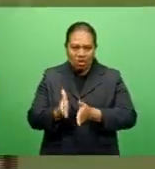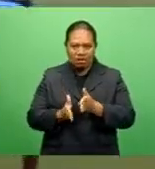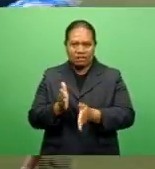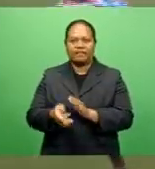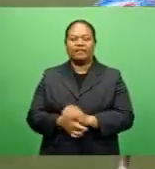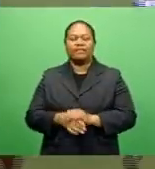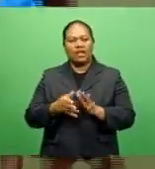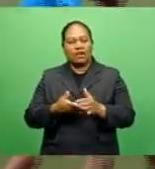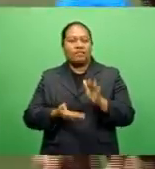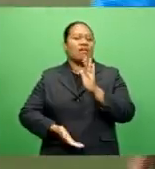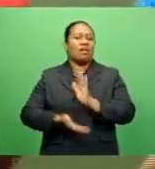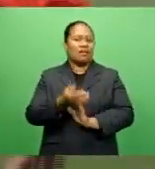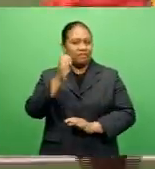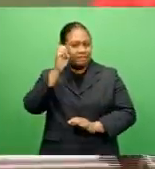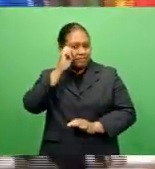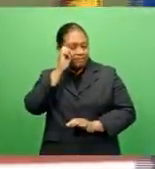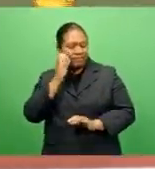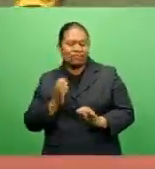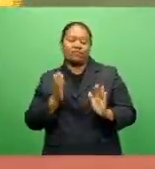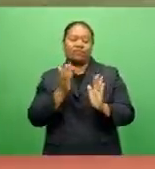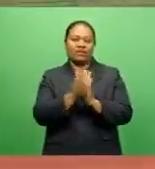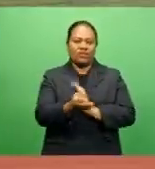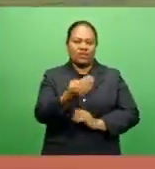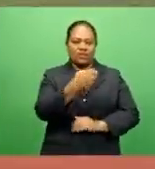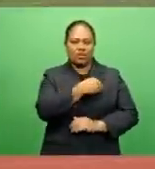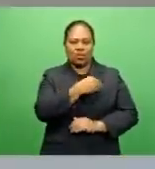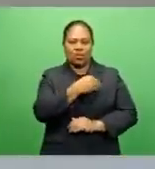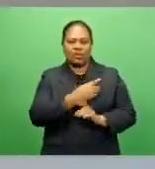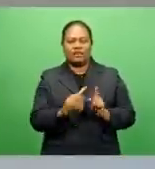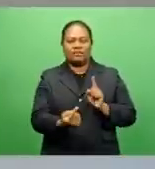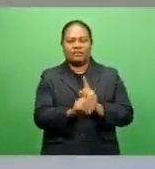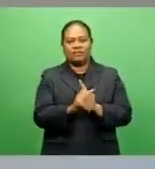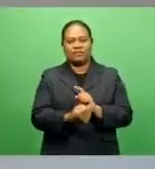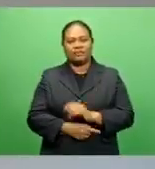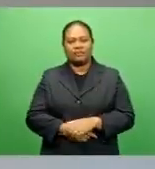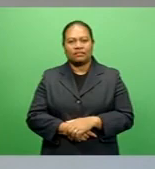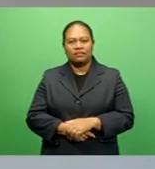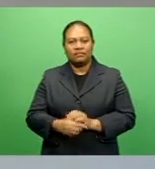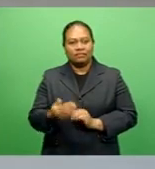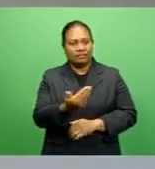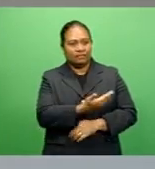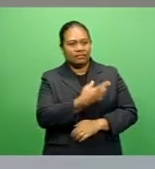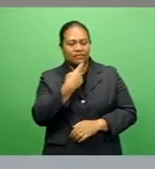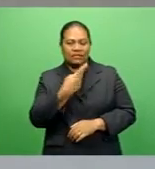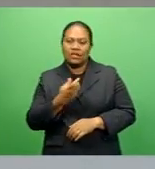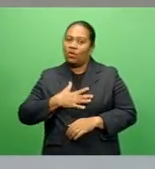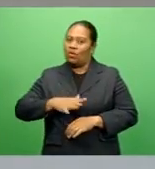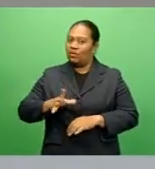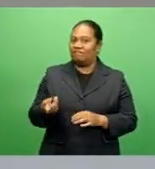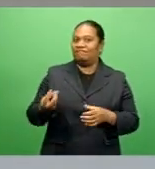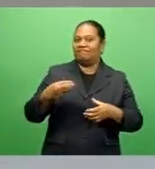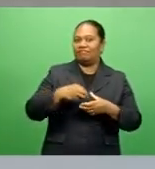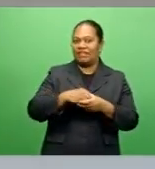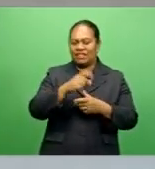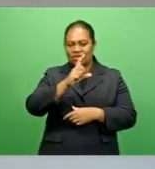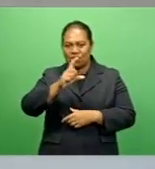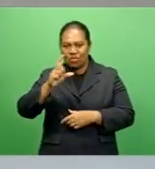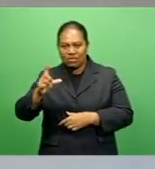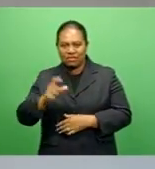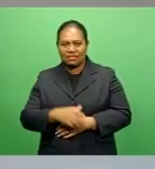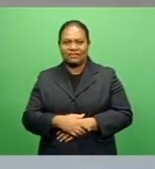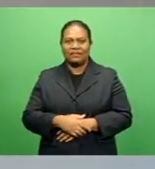expectations heading to the zone meet. I look forward to my coach so I can become from the Google Call Games so I can take part.